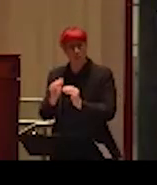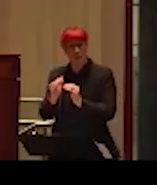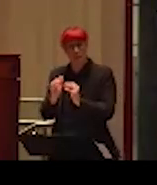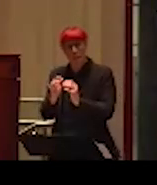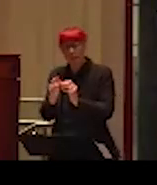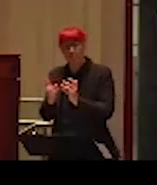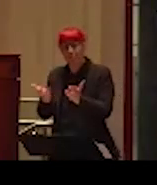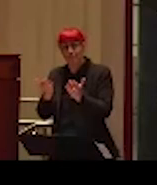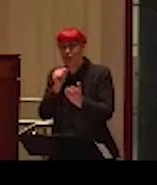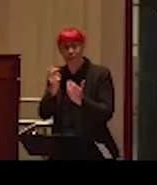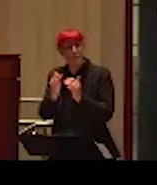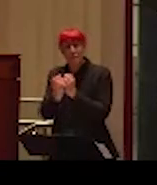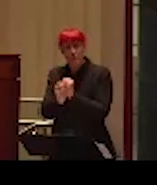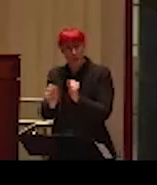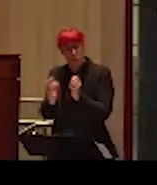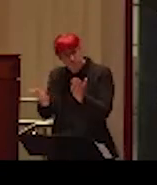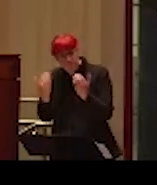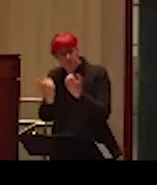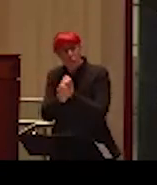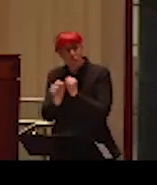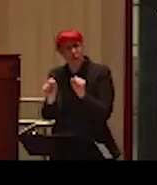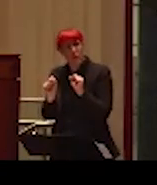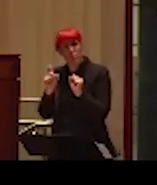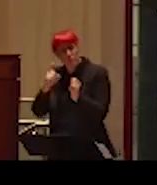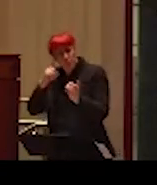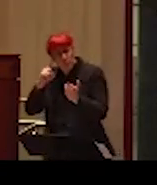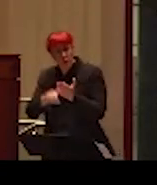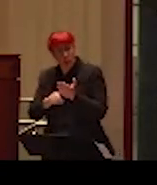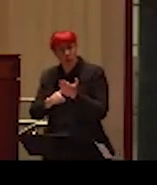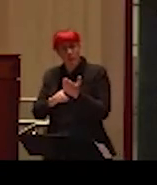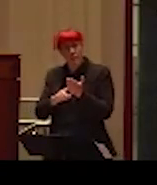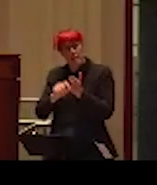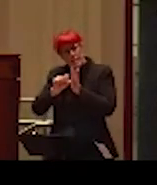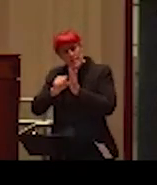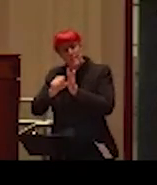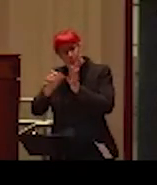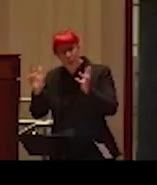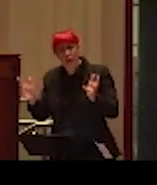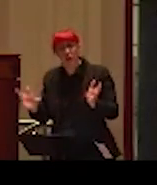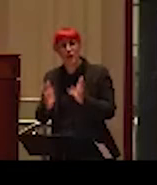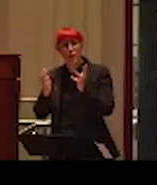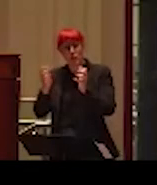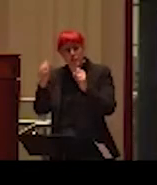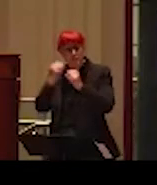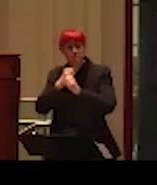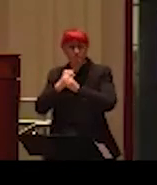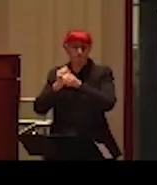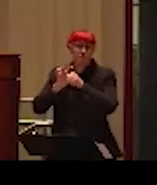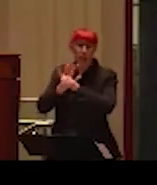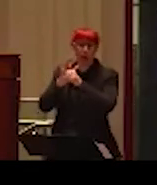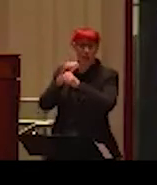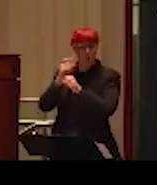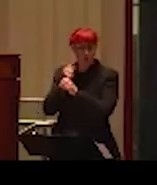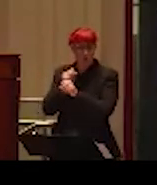should not be taken for granted, and they need to be constantly reinforced, encouraged, and fought for. As Alexander